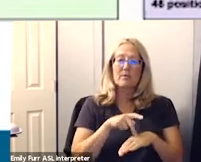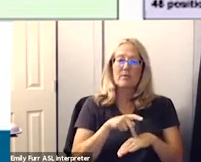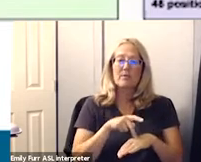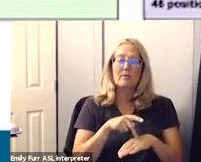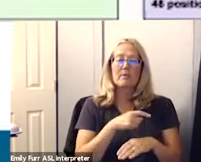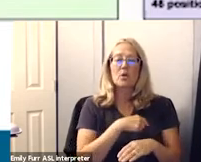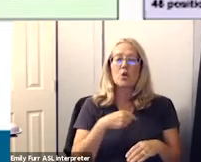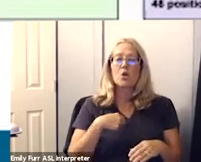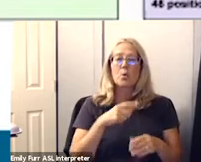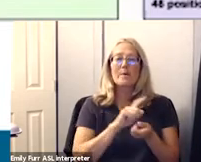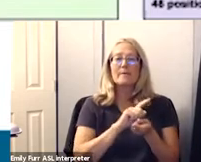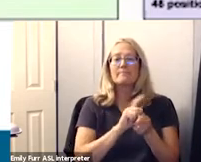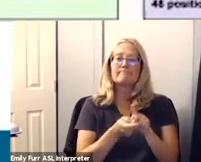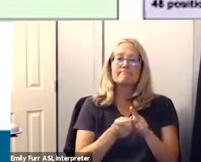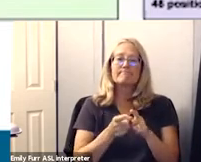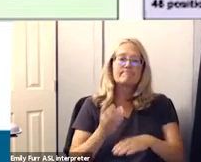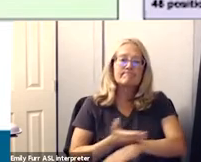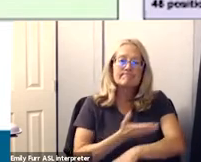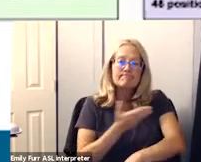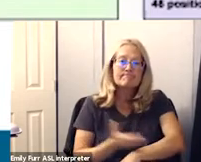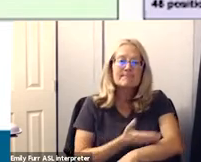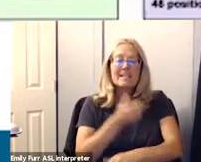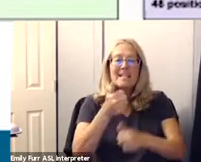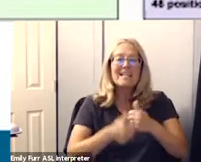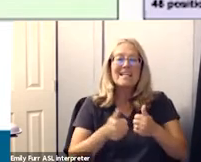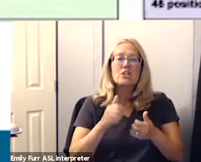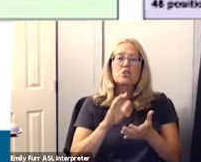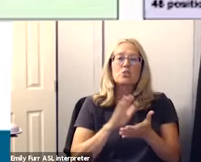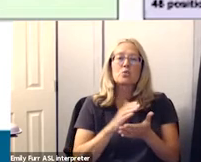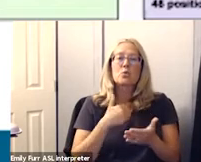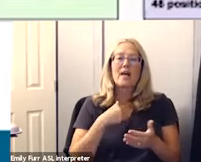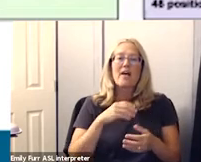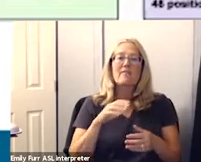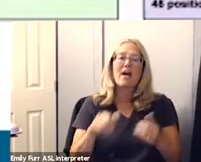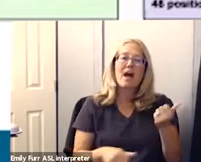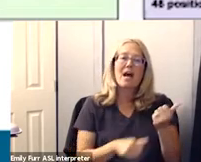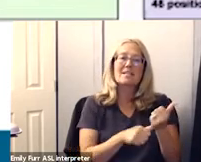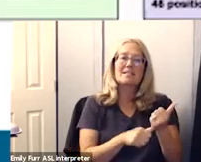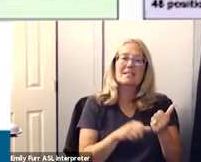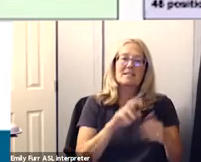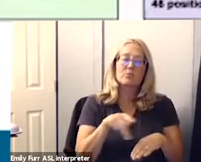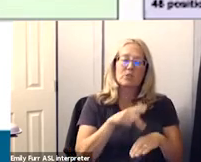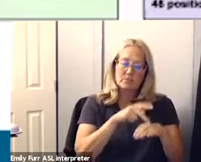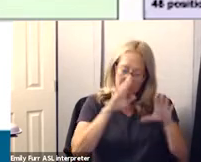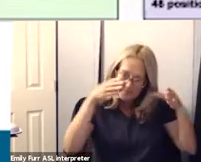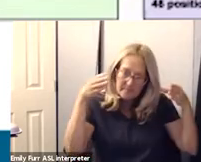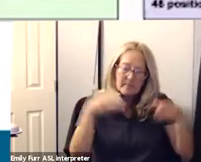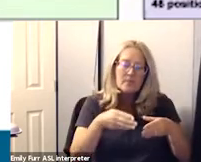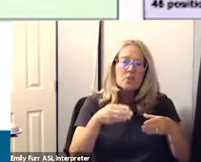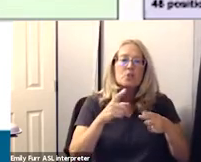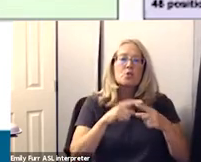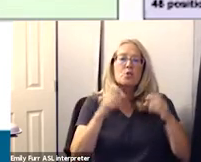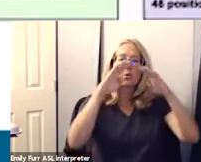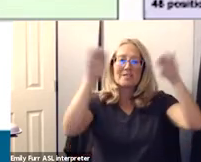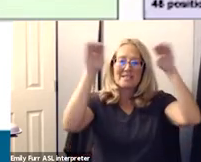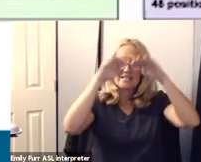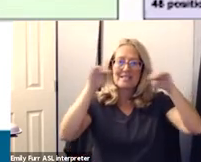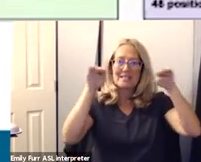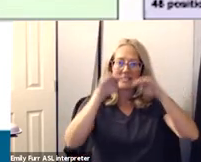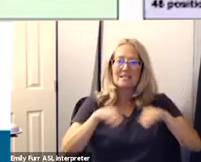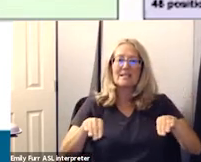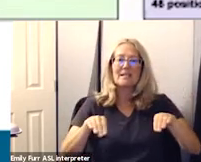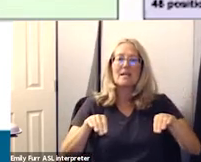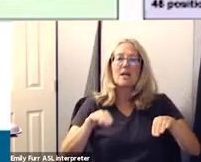revamped a position at every school to have an assistant principal completely dedicated to this multi-tiered system of support whole